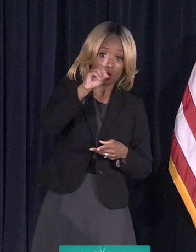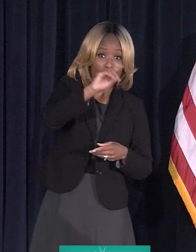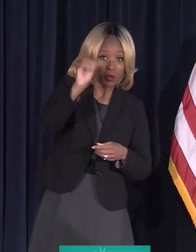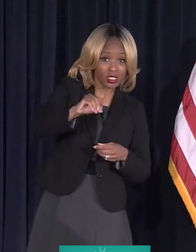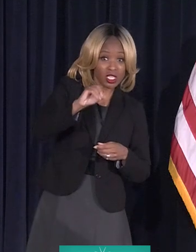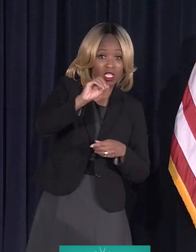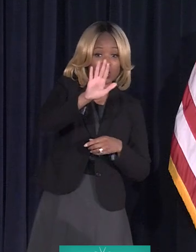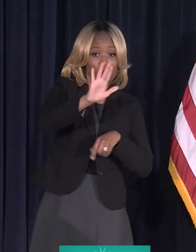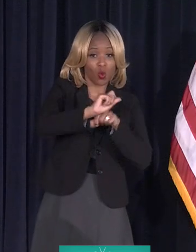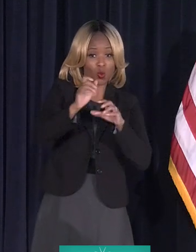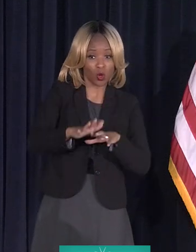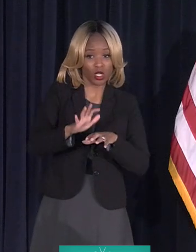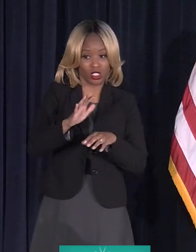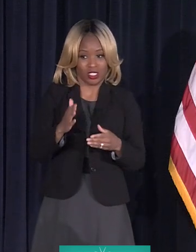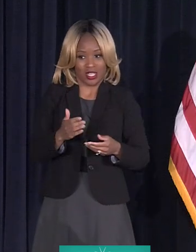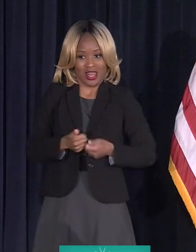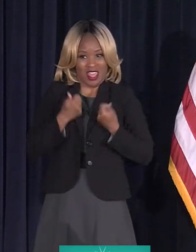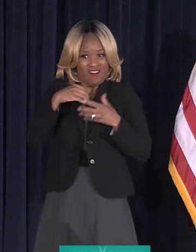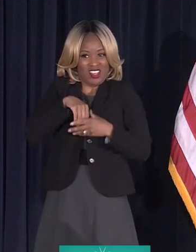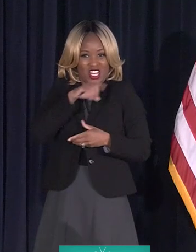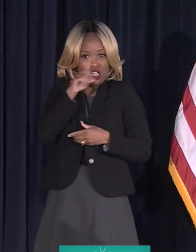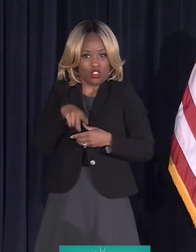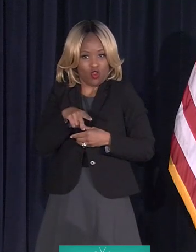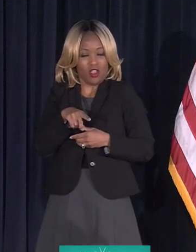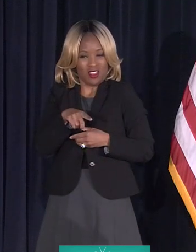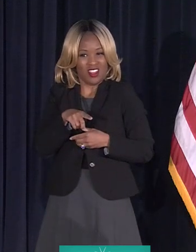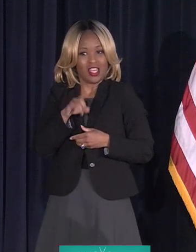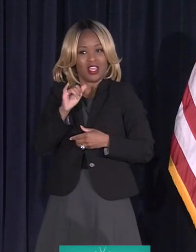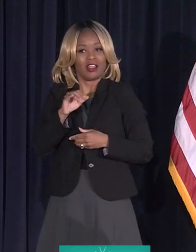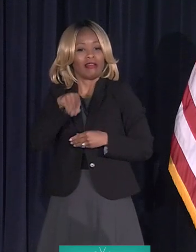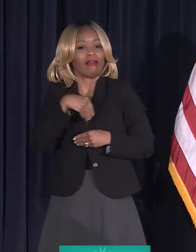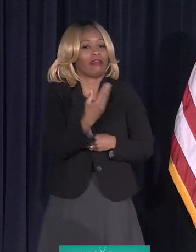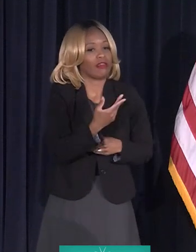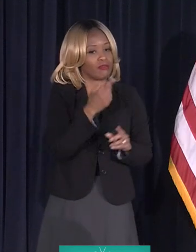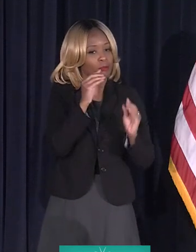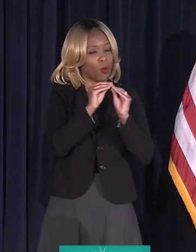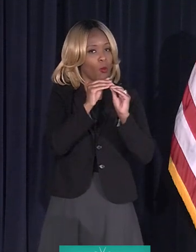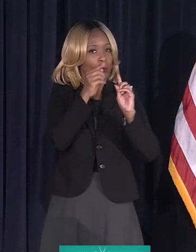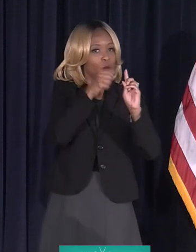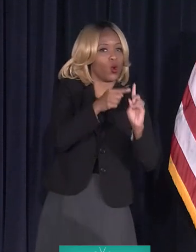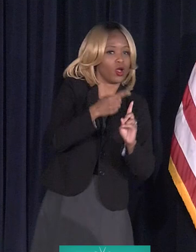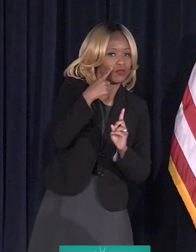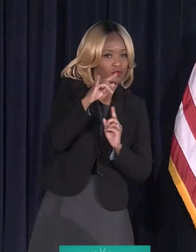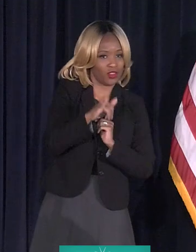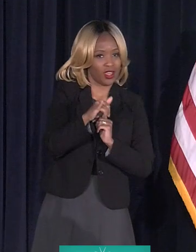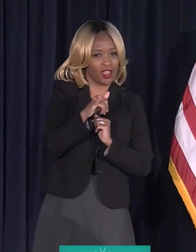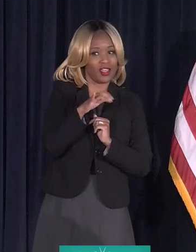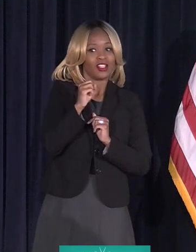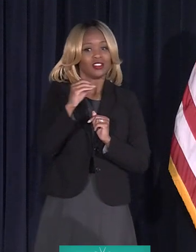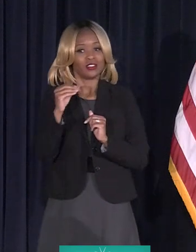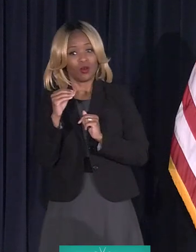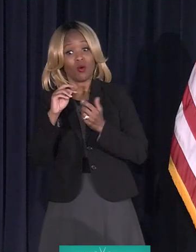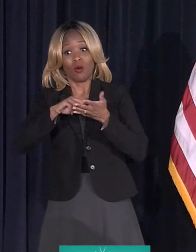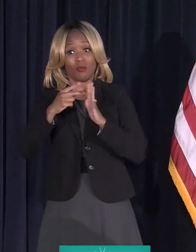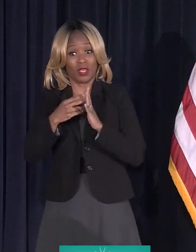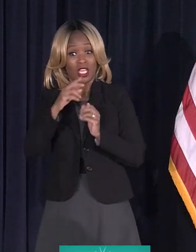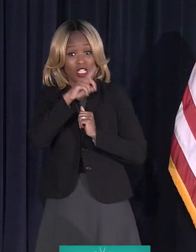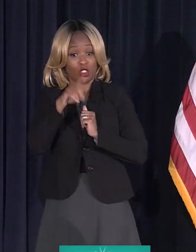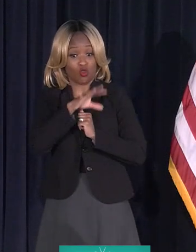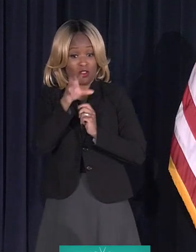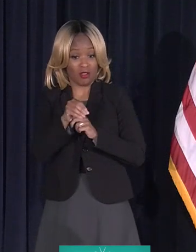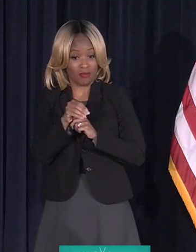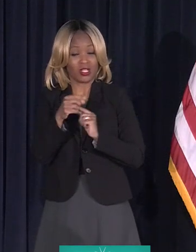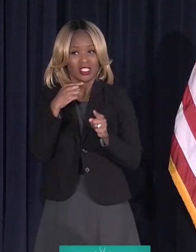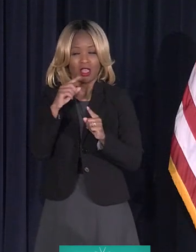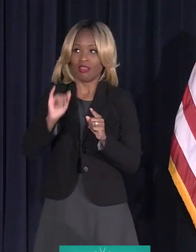that shifts the money to the Detroit companies. And because of that, the Detroit companies said, this is